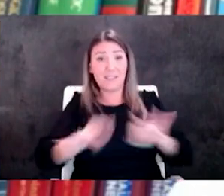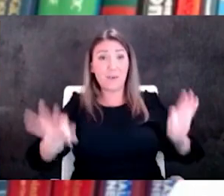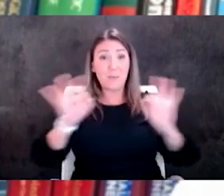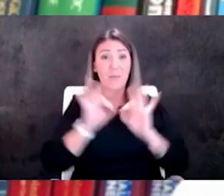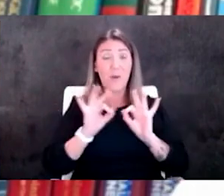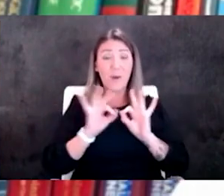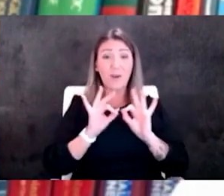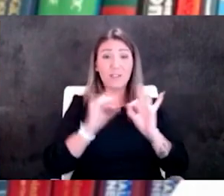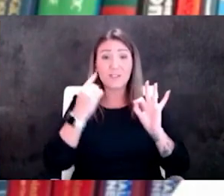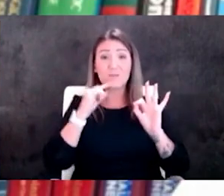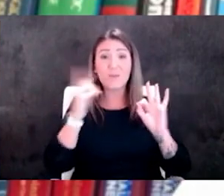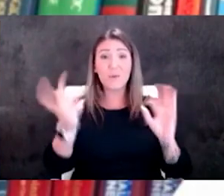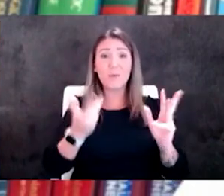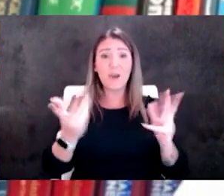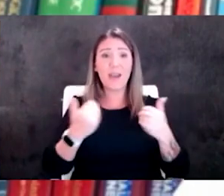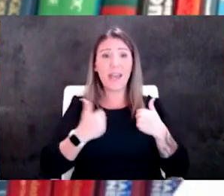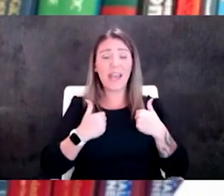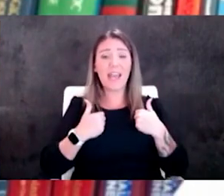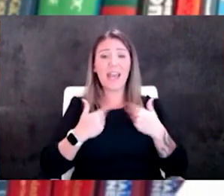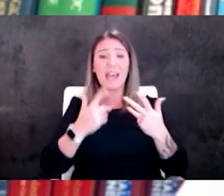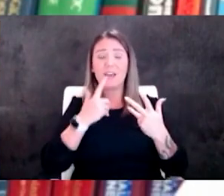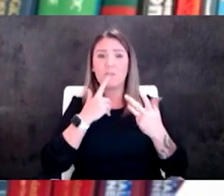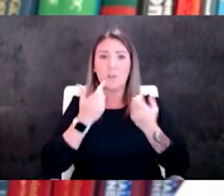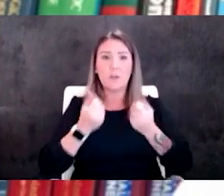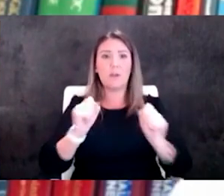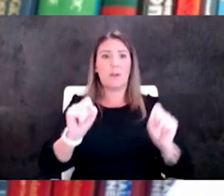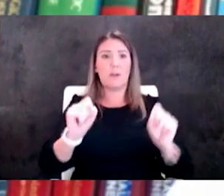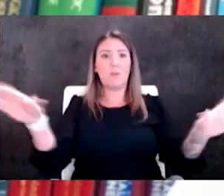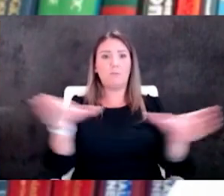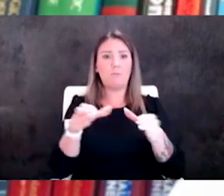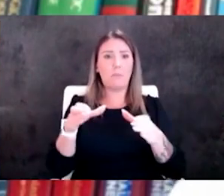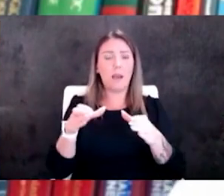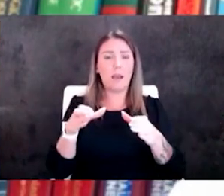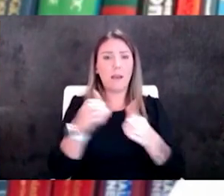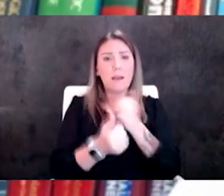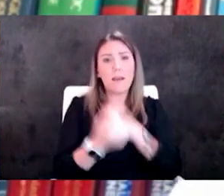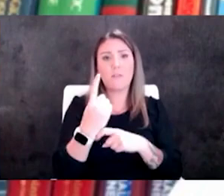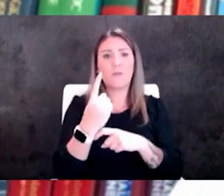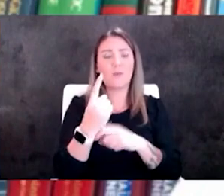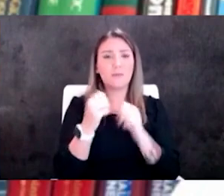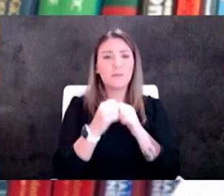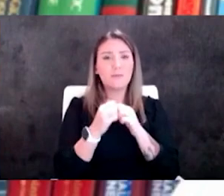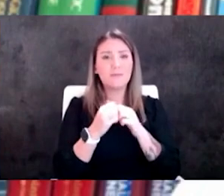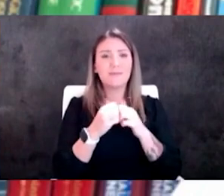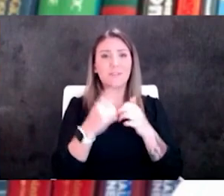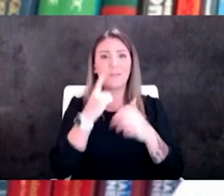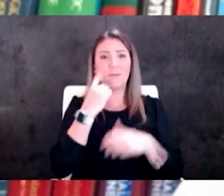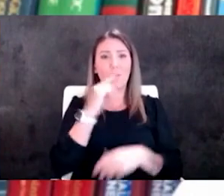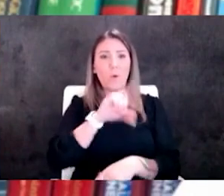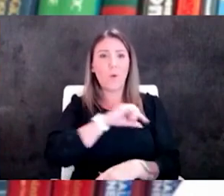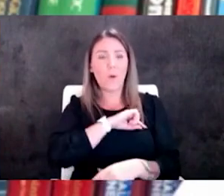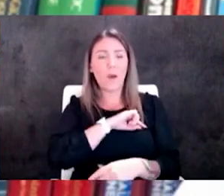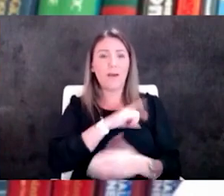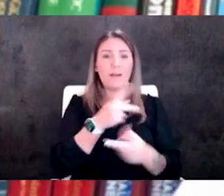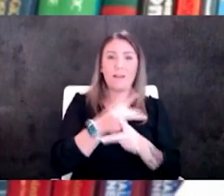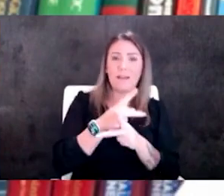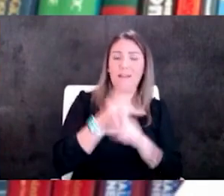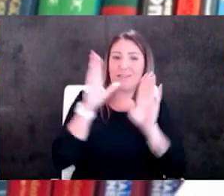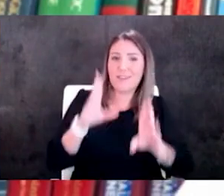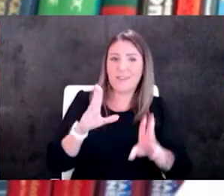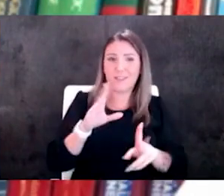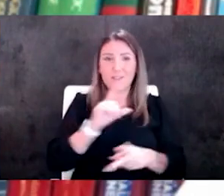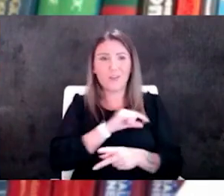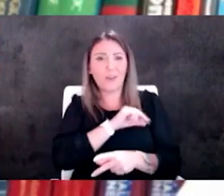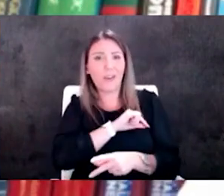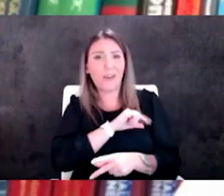of having a concerted effort to bring everybody under a wing of quality care and excellence of care and without your